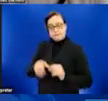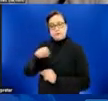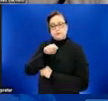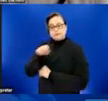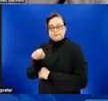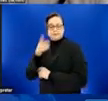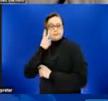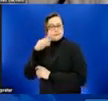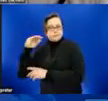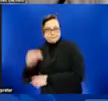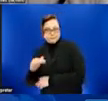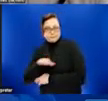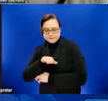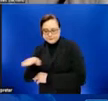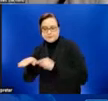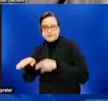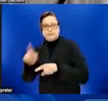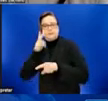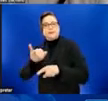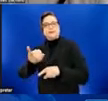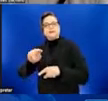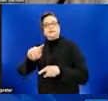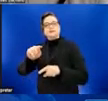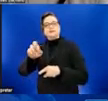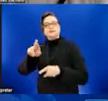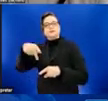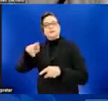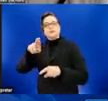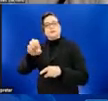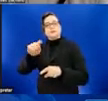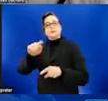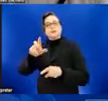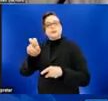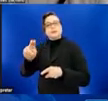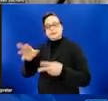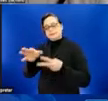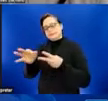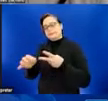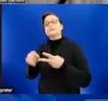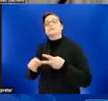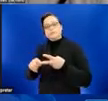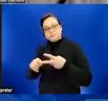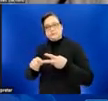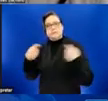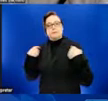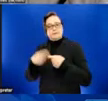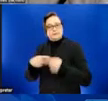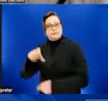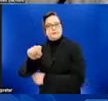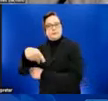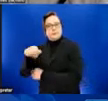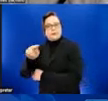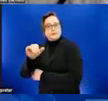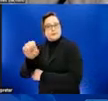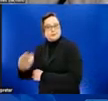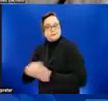de su pantalla y seleccione Spanish. Now, before we jump into introducing our speakers,